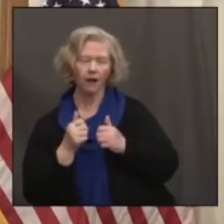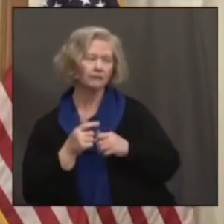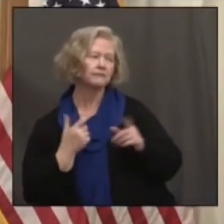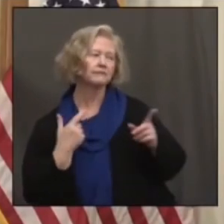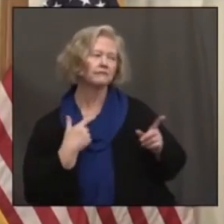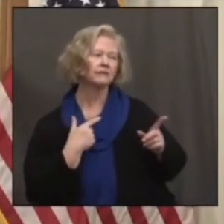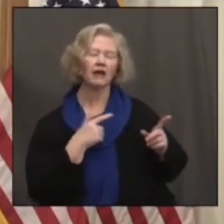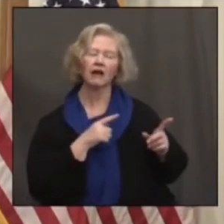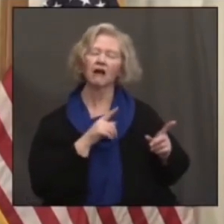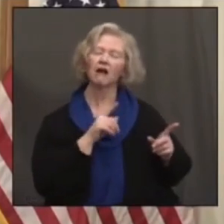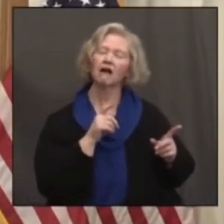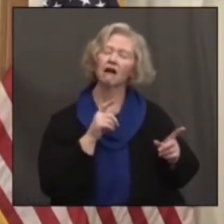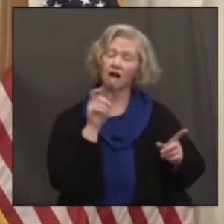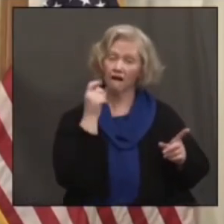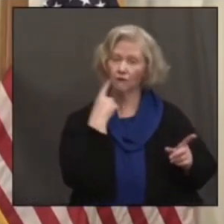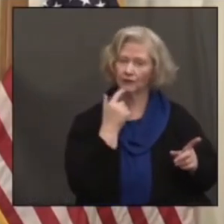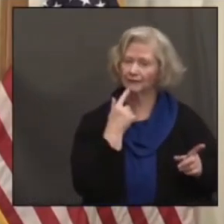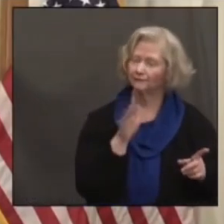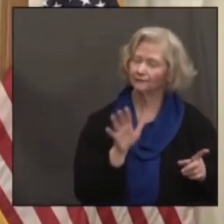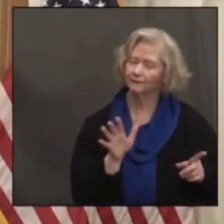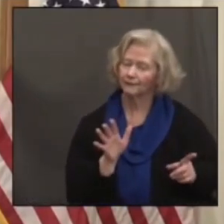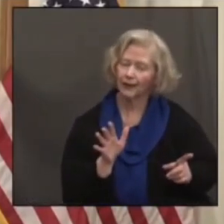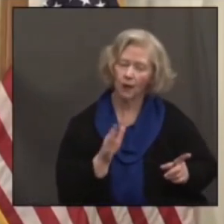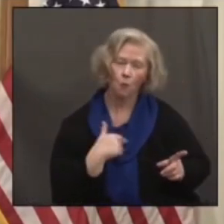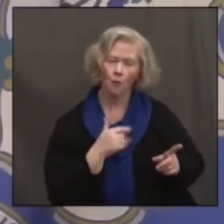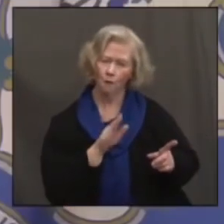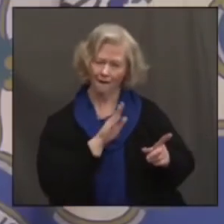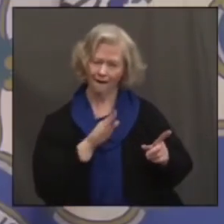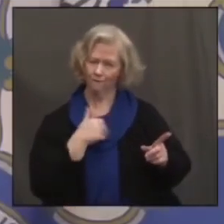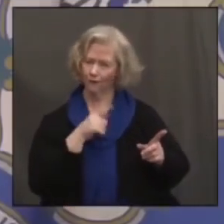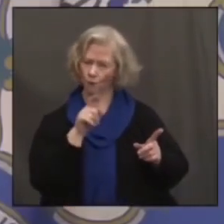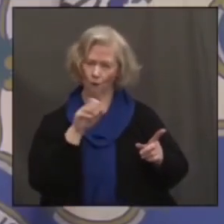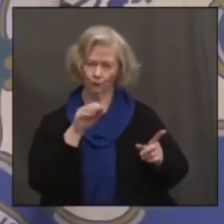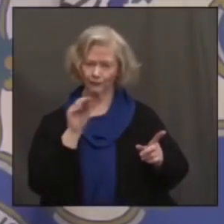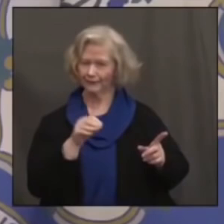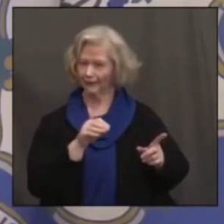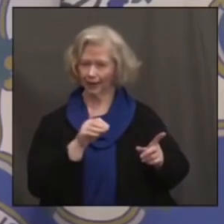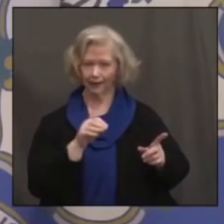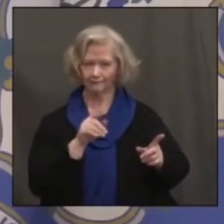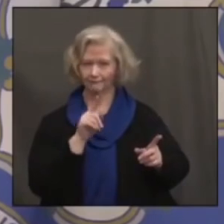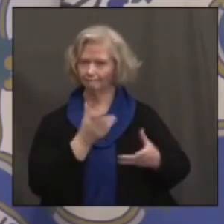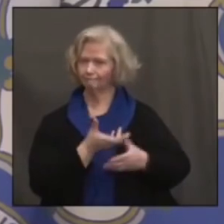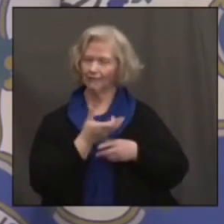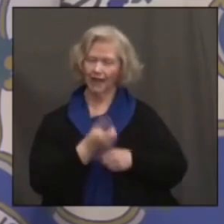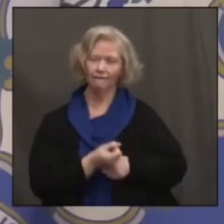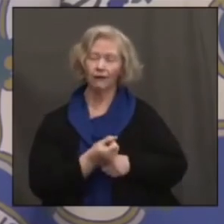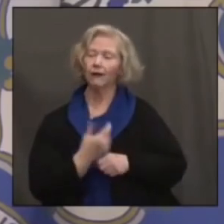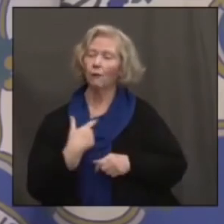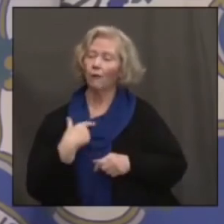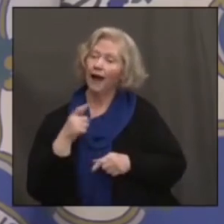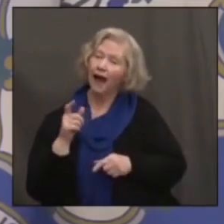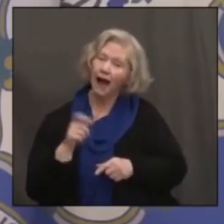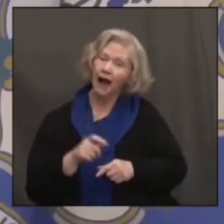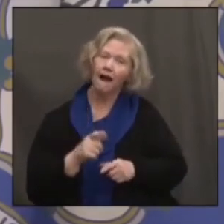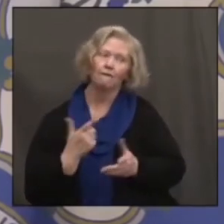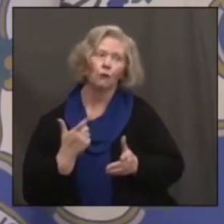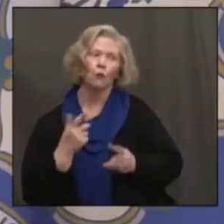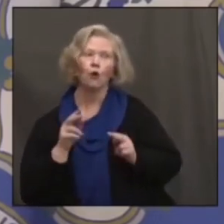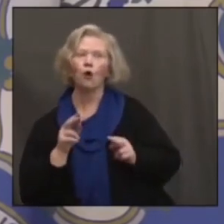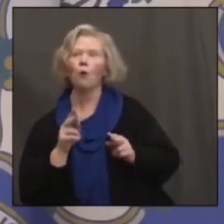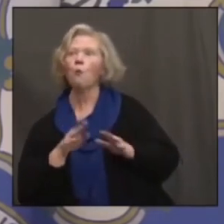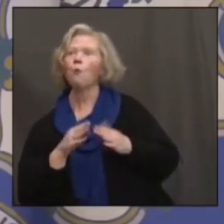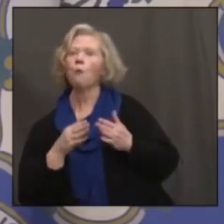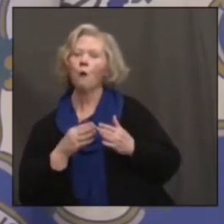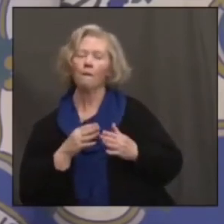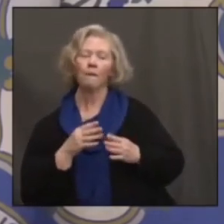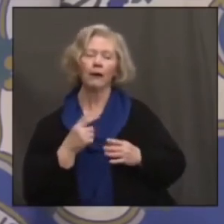everyone. Let me just add that there's no such thing as 100%. As Albert said, we had to start reopening. We did it on May 20th. And some